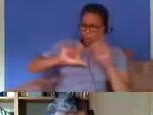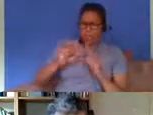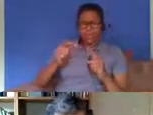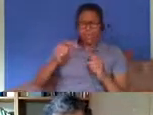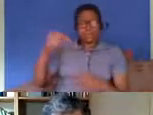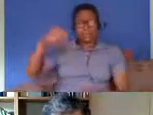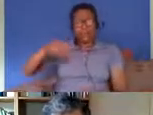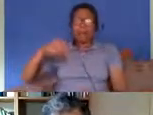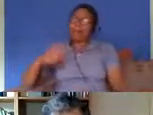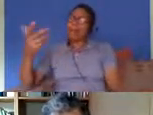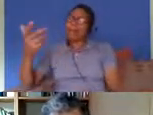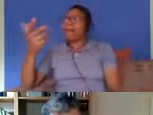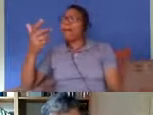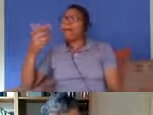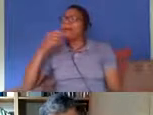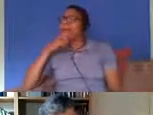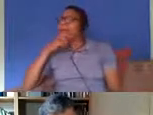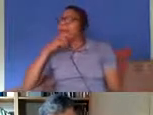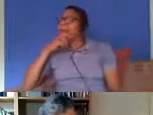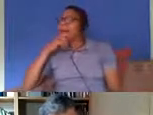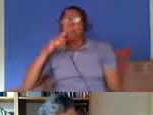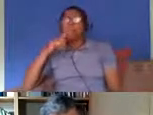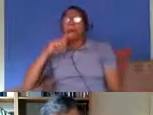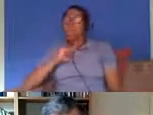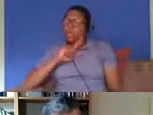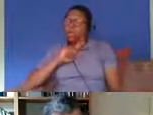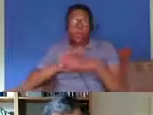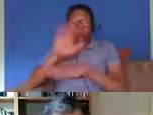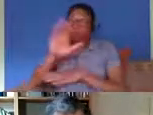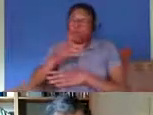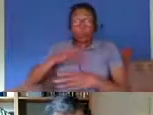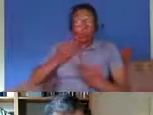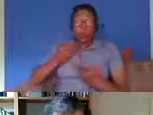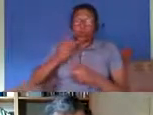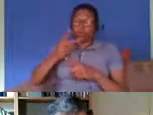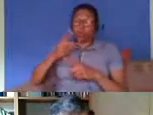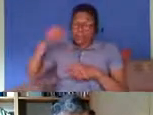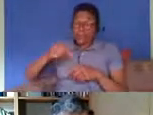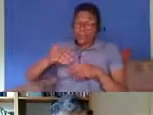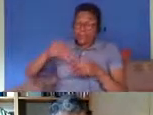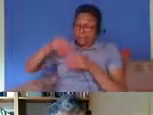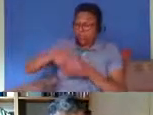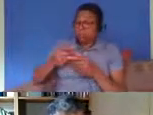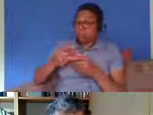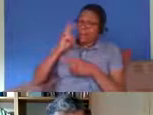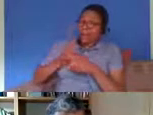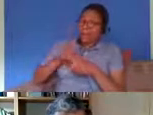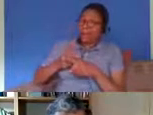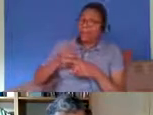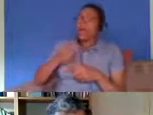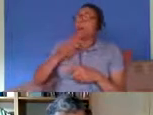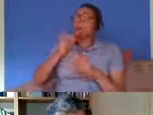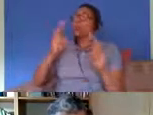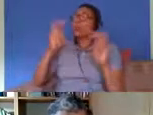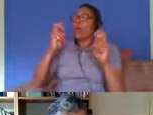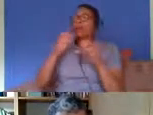future to make sure that we don't repeat this experience to misquote gill scott heron we don't